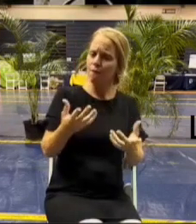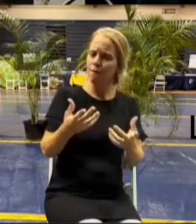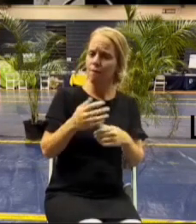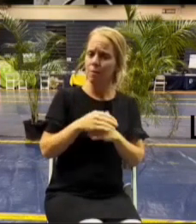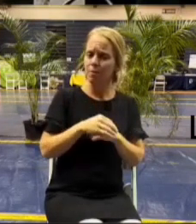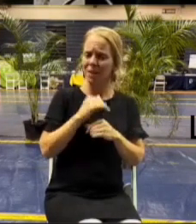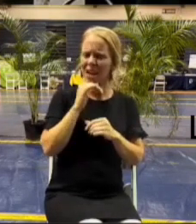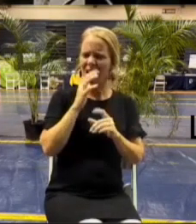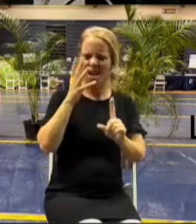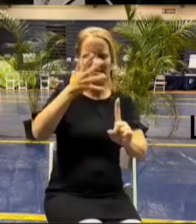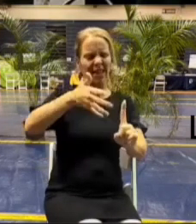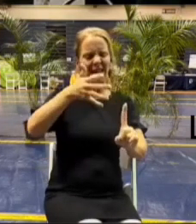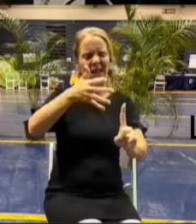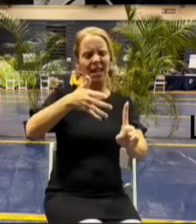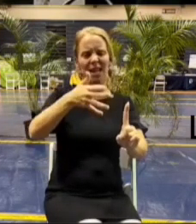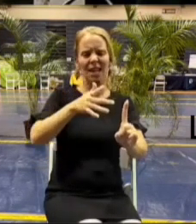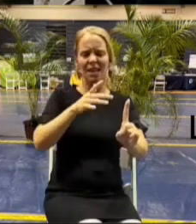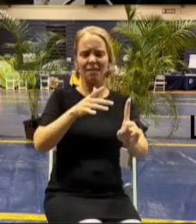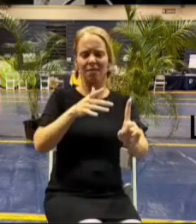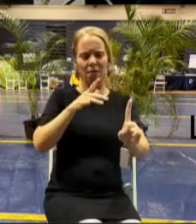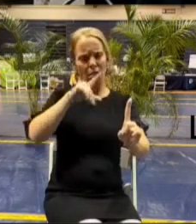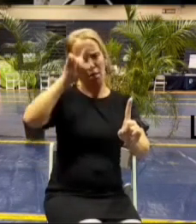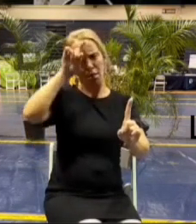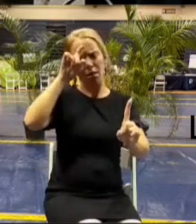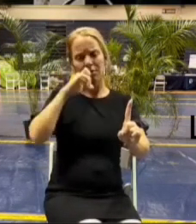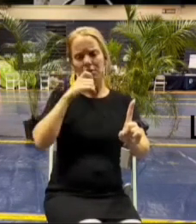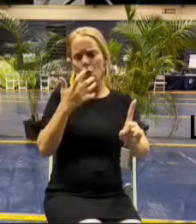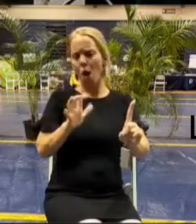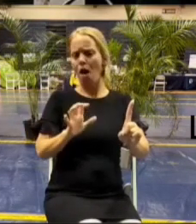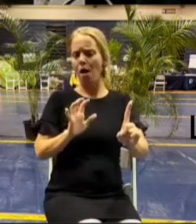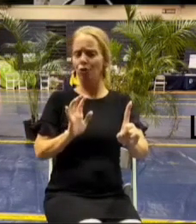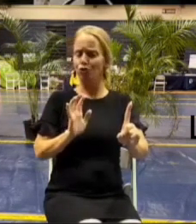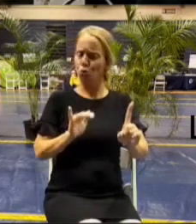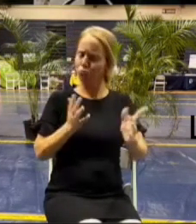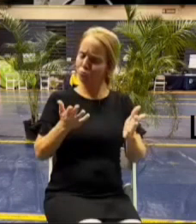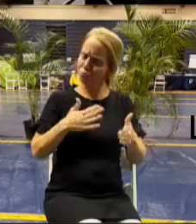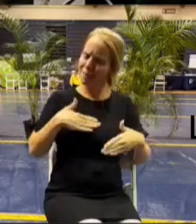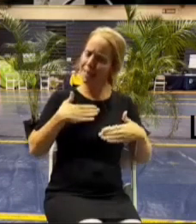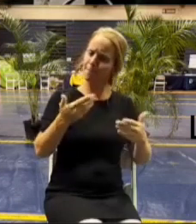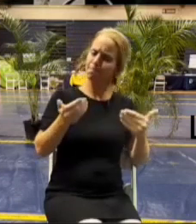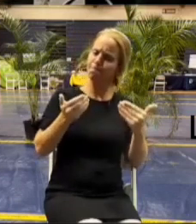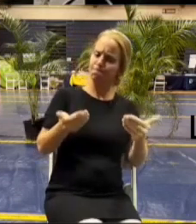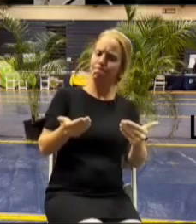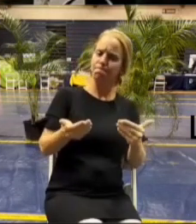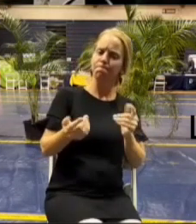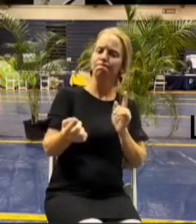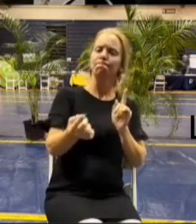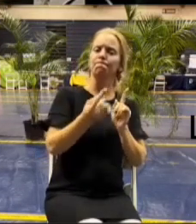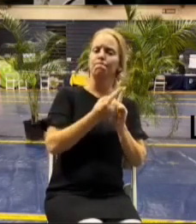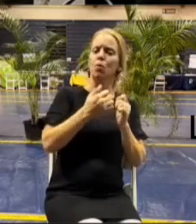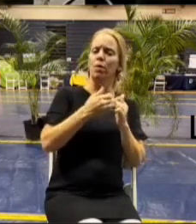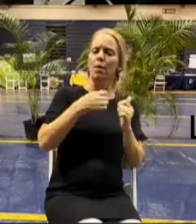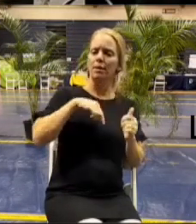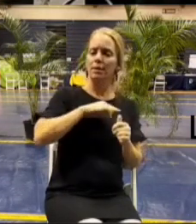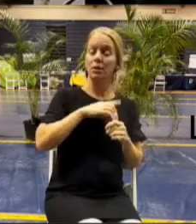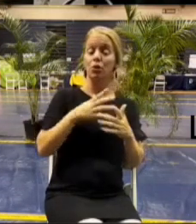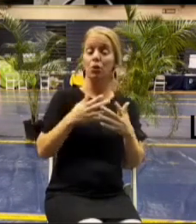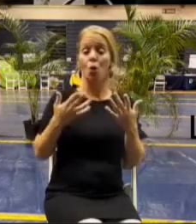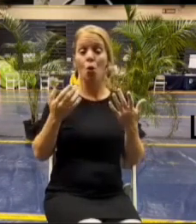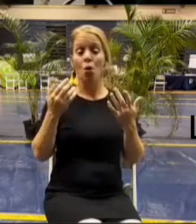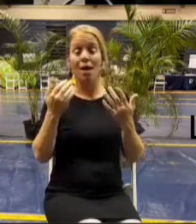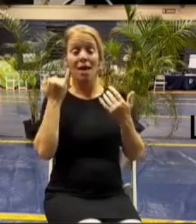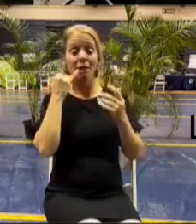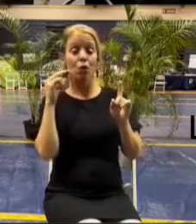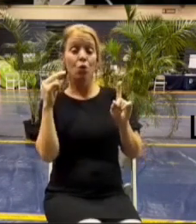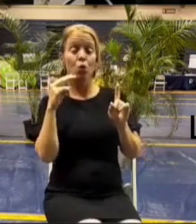not leave you with unanswered questions so as of today i told you i had good news so as of today if you look at the public viewer